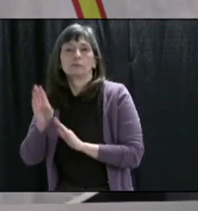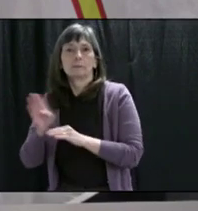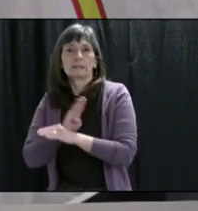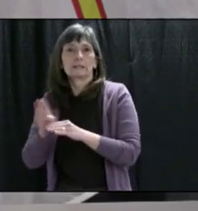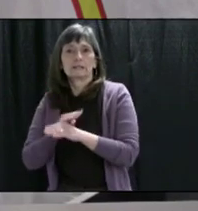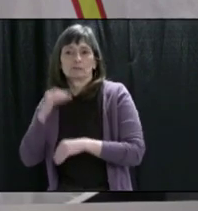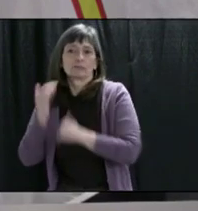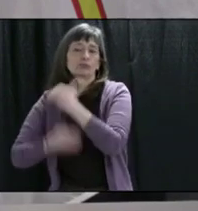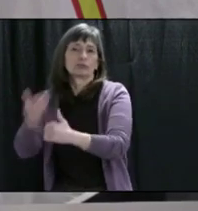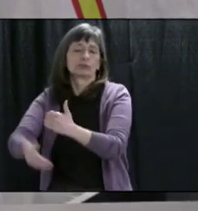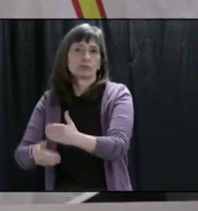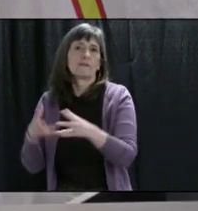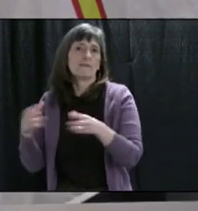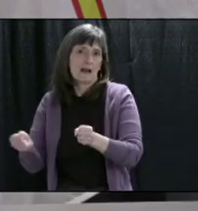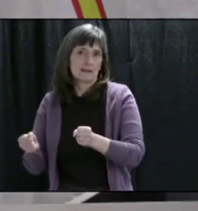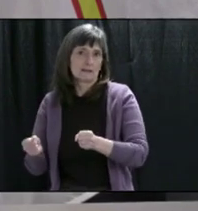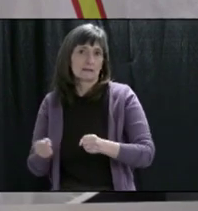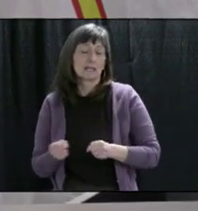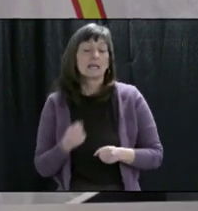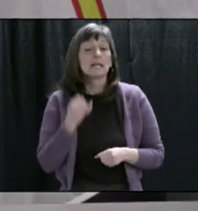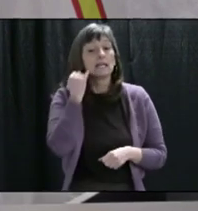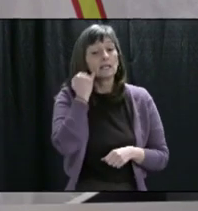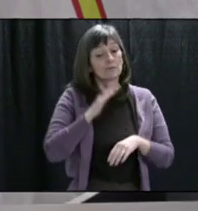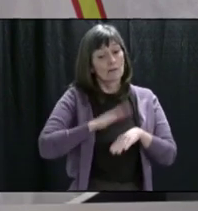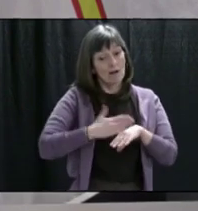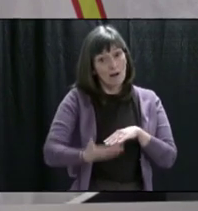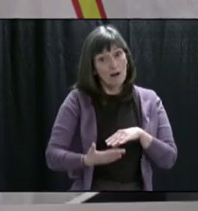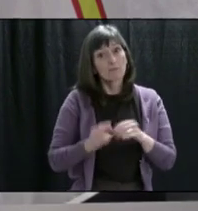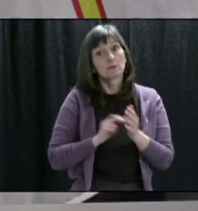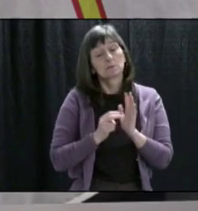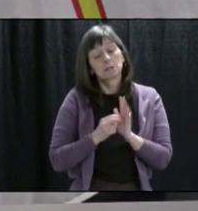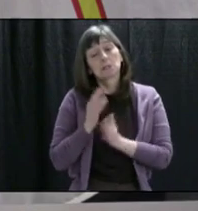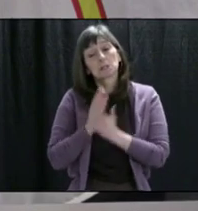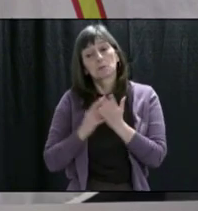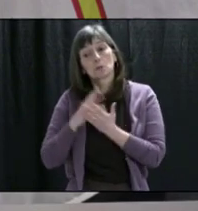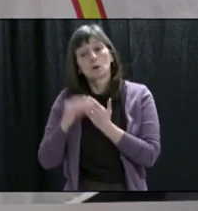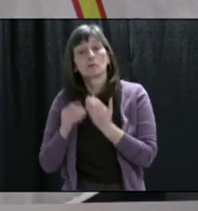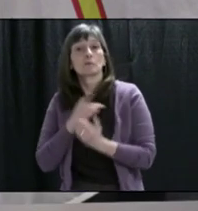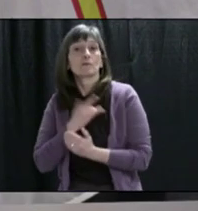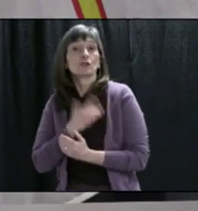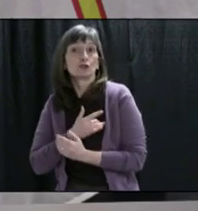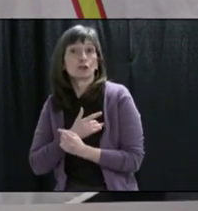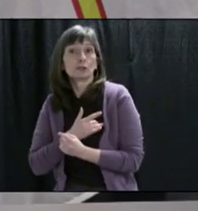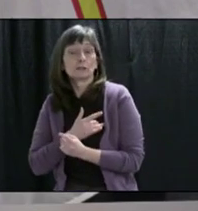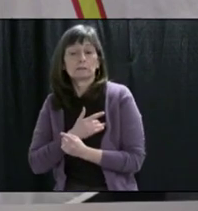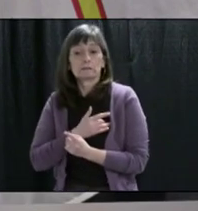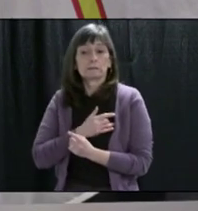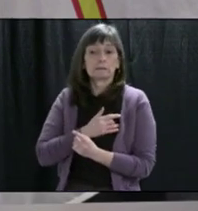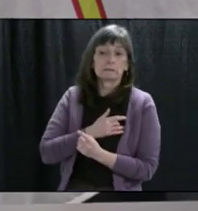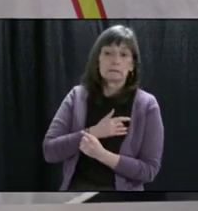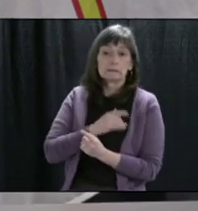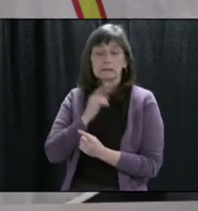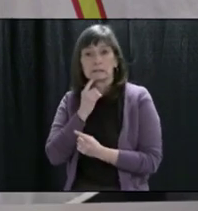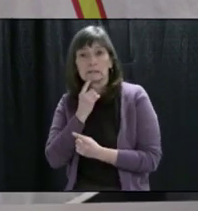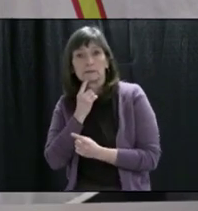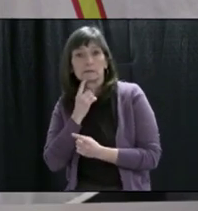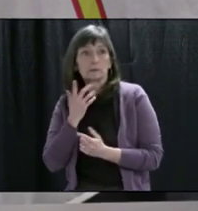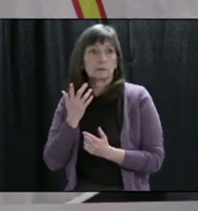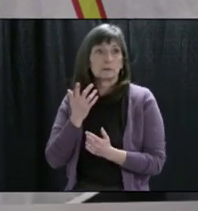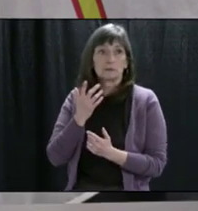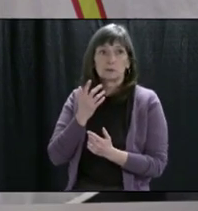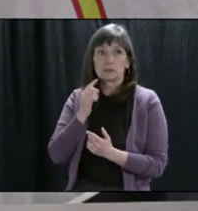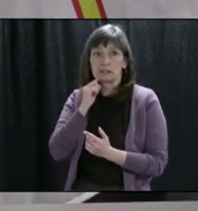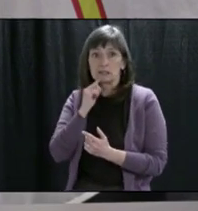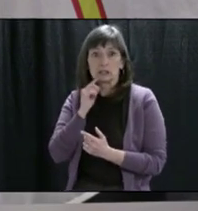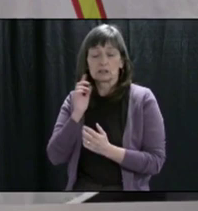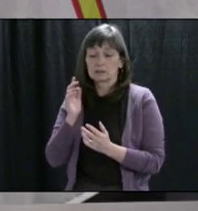laid off, there are a number of provincial programs that are available for people that find themselves in undue hardships for prescription medications and